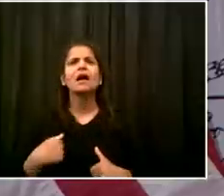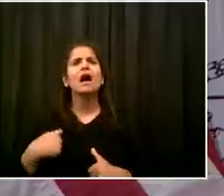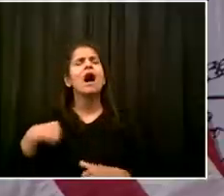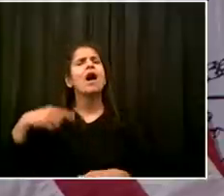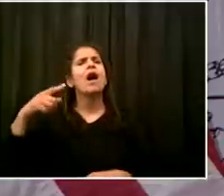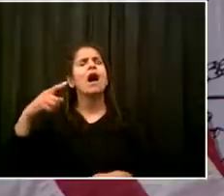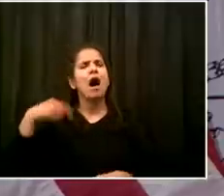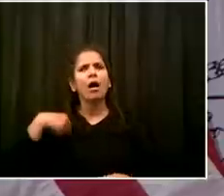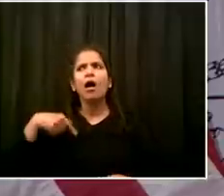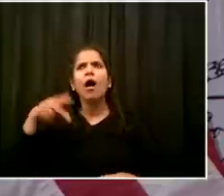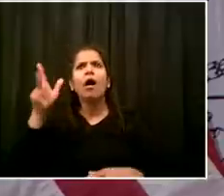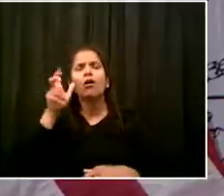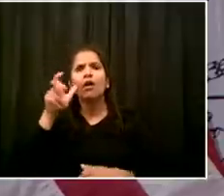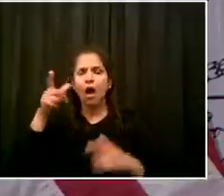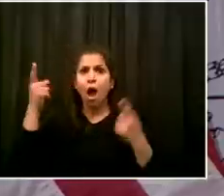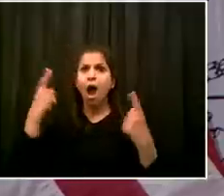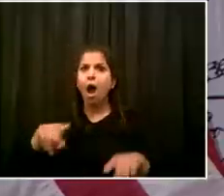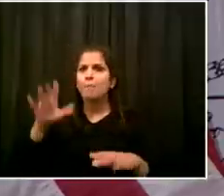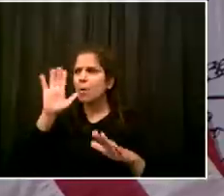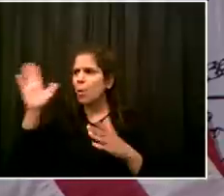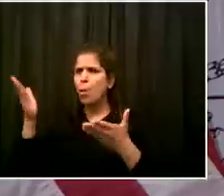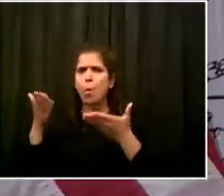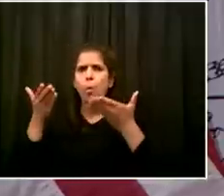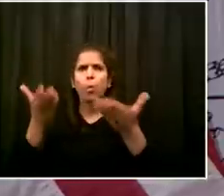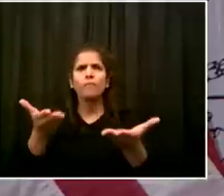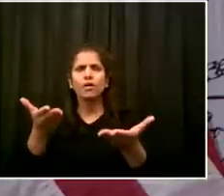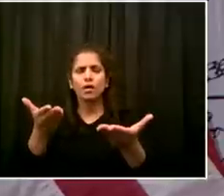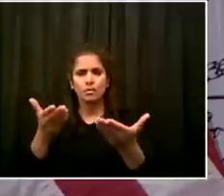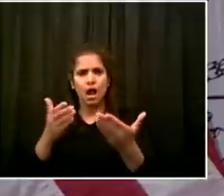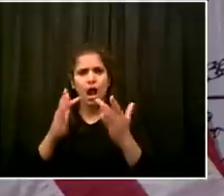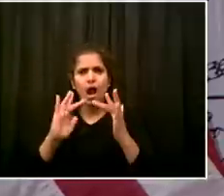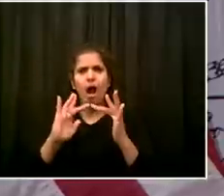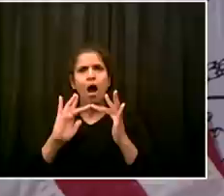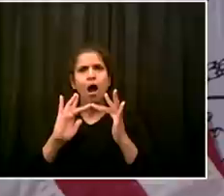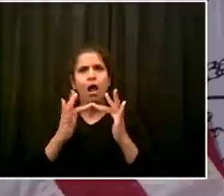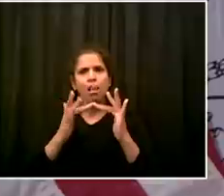share his thinking with New Yorkers. So, thank you, Bridget.